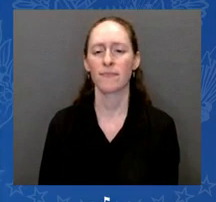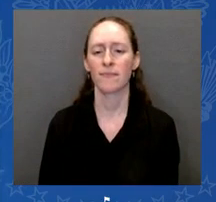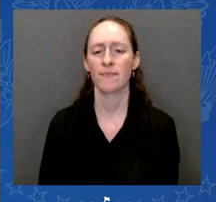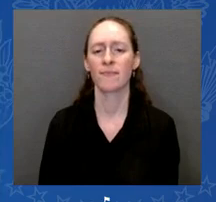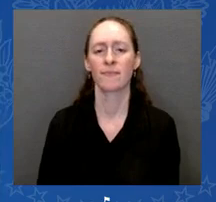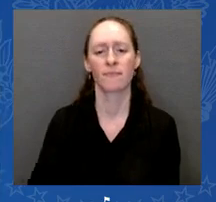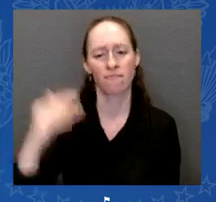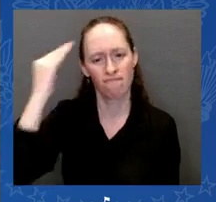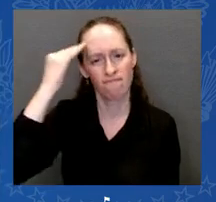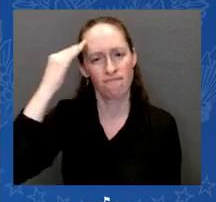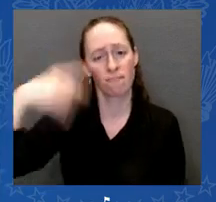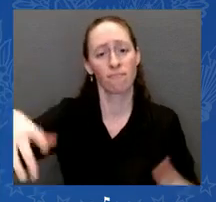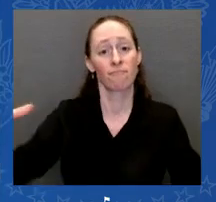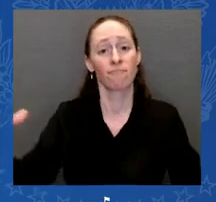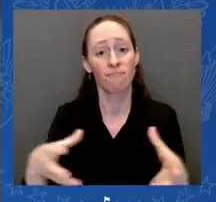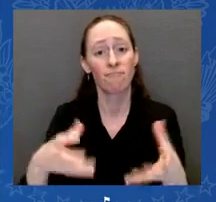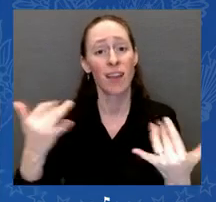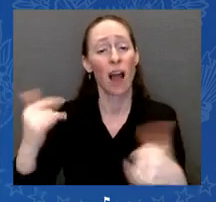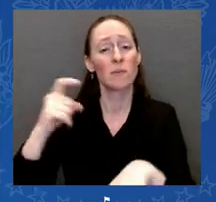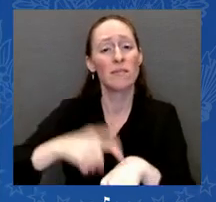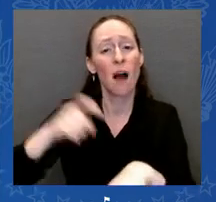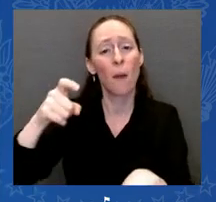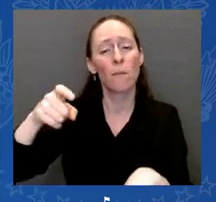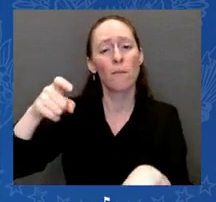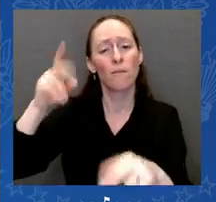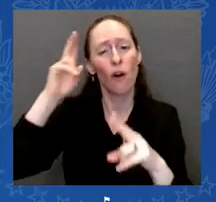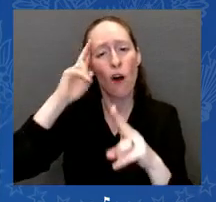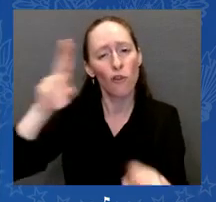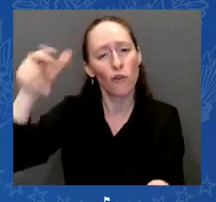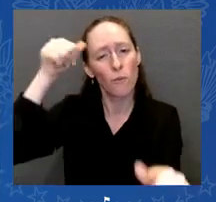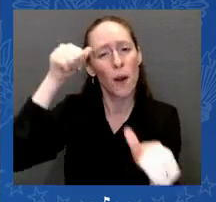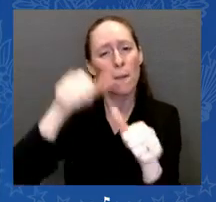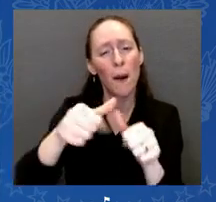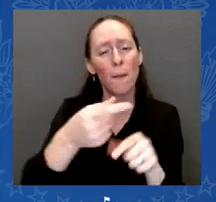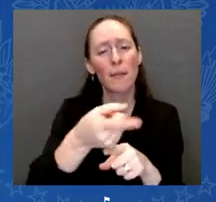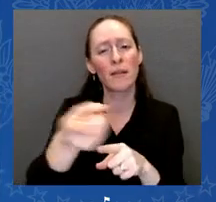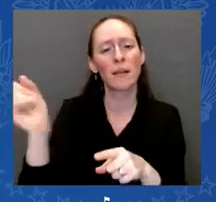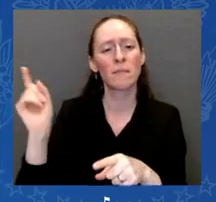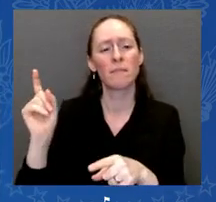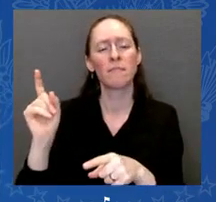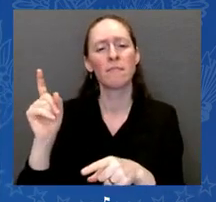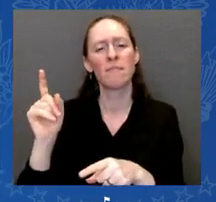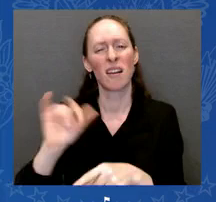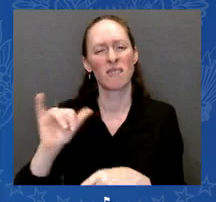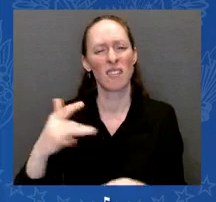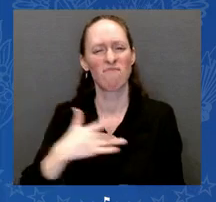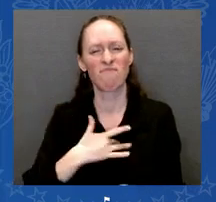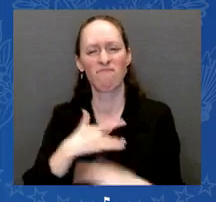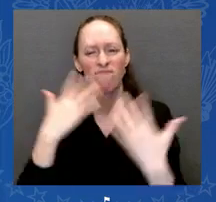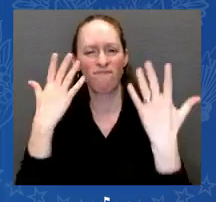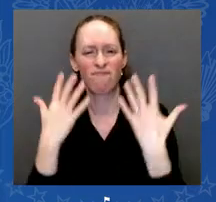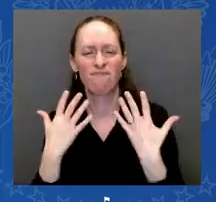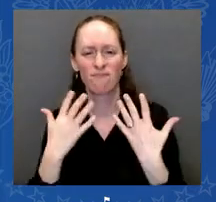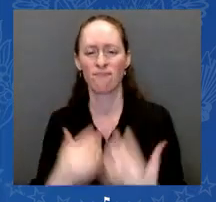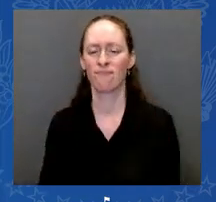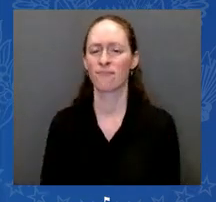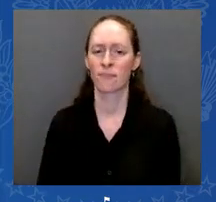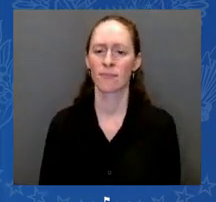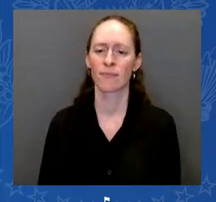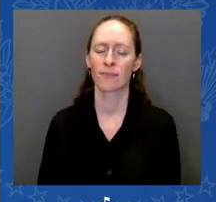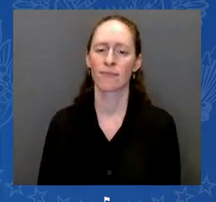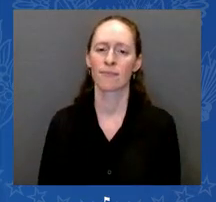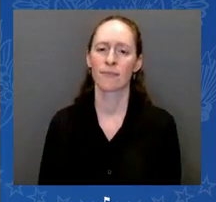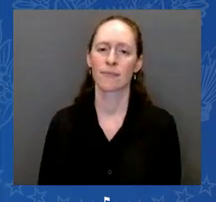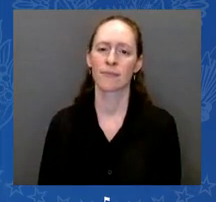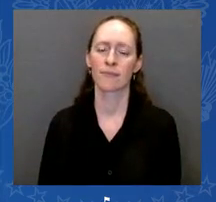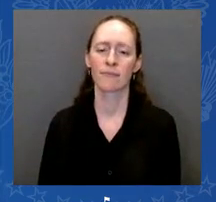But all of you, and all of you at the time, and I spent several days up in Sandy Hook and then went back.